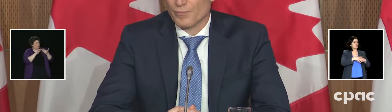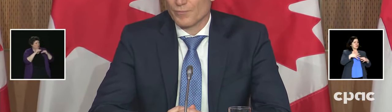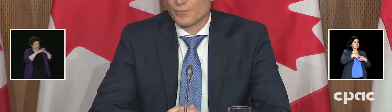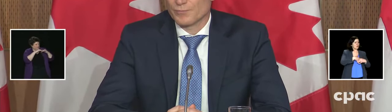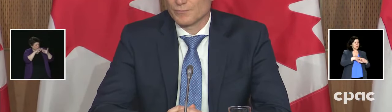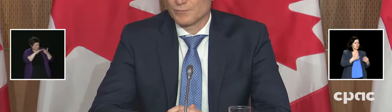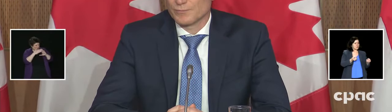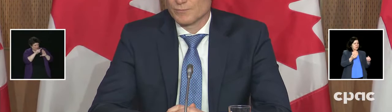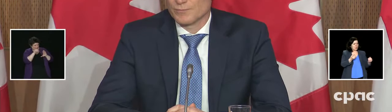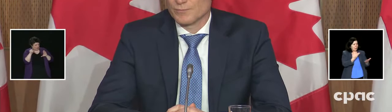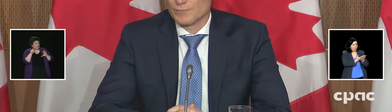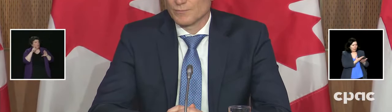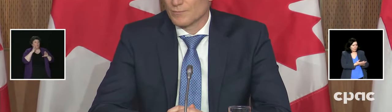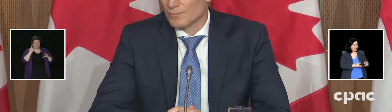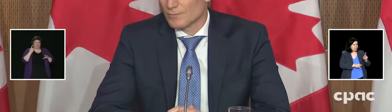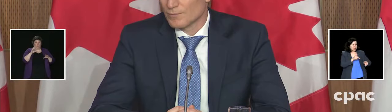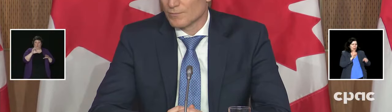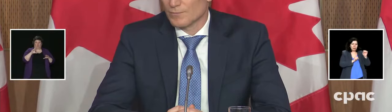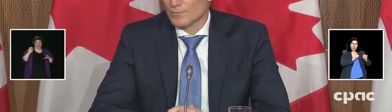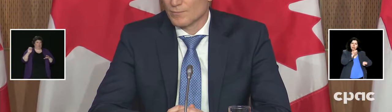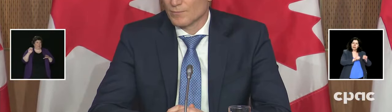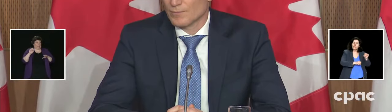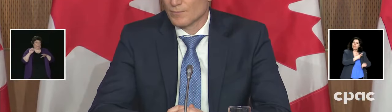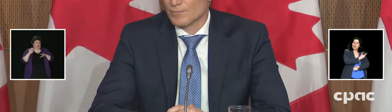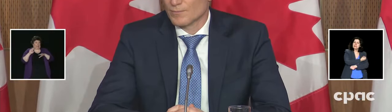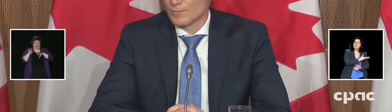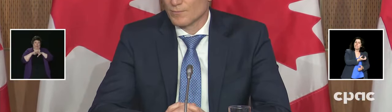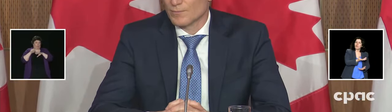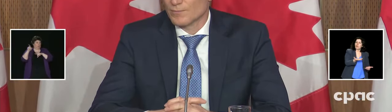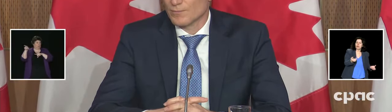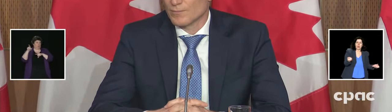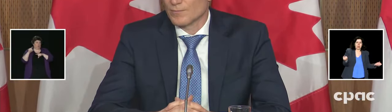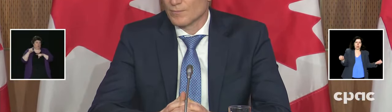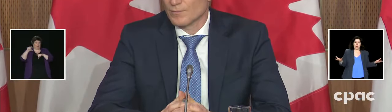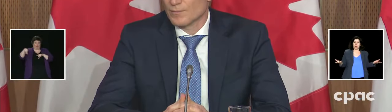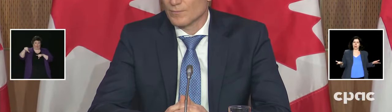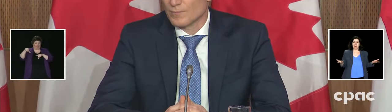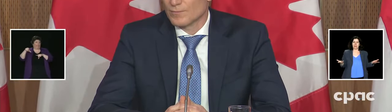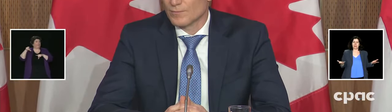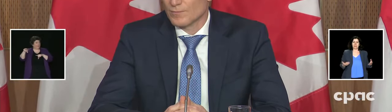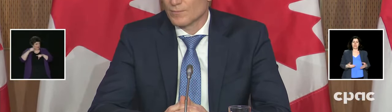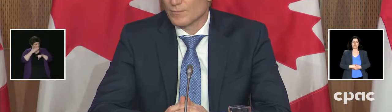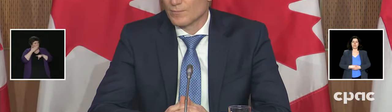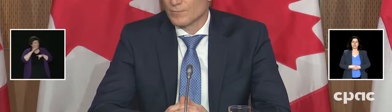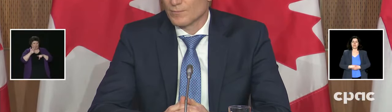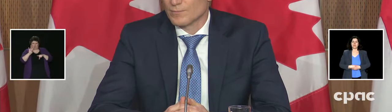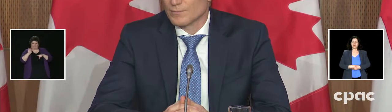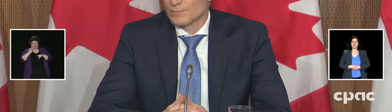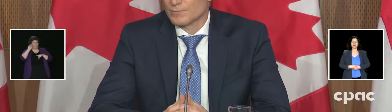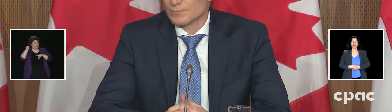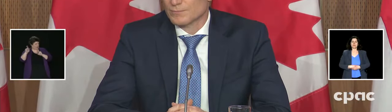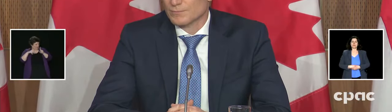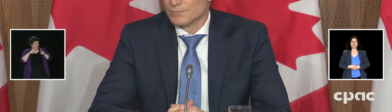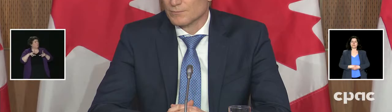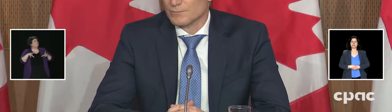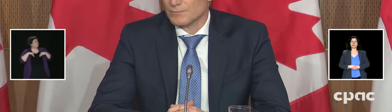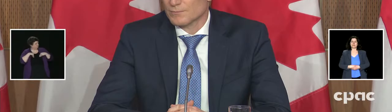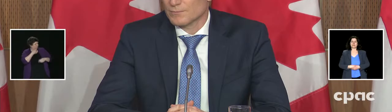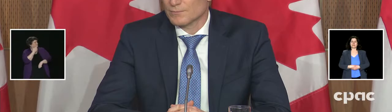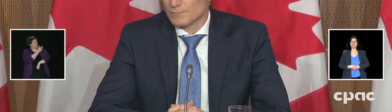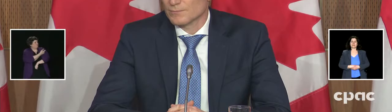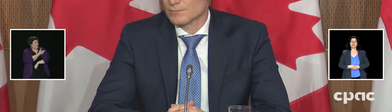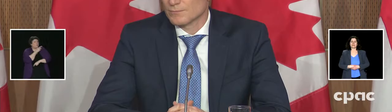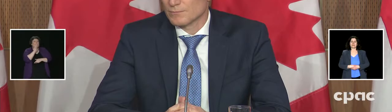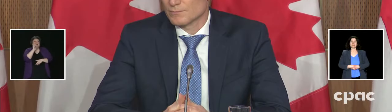And if I could go into the Cree Nations in Quebec, where they said they have a 77% uptake, which is really good. But there are